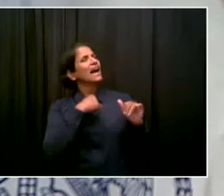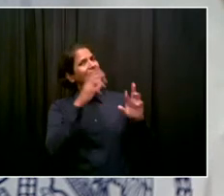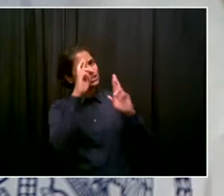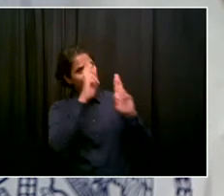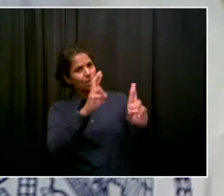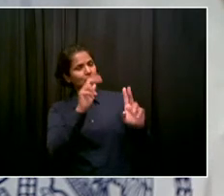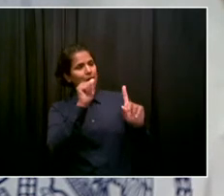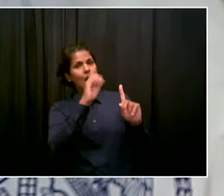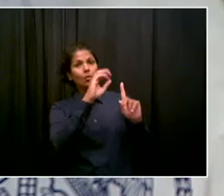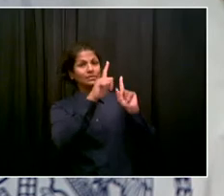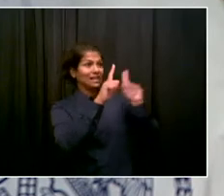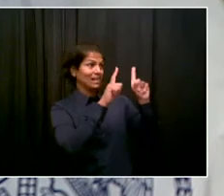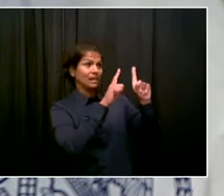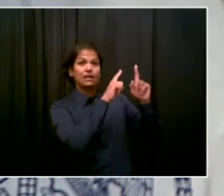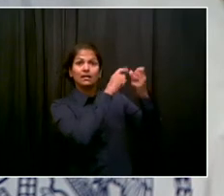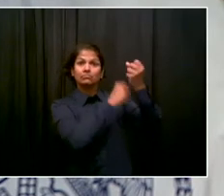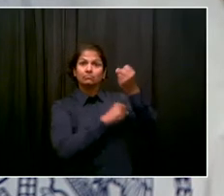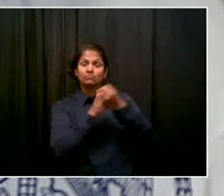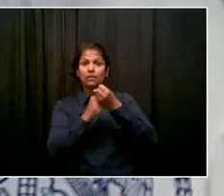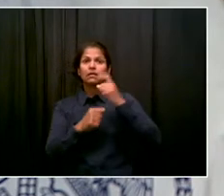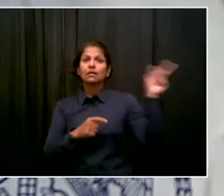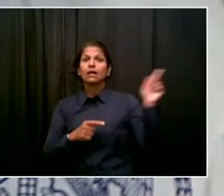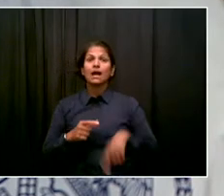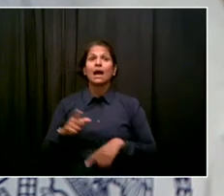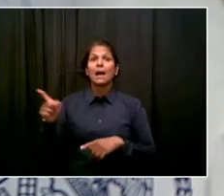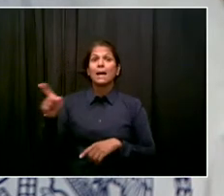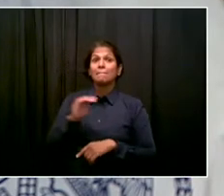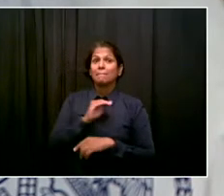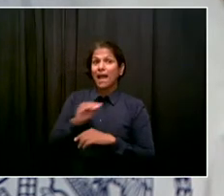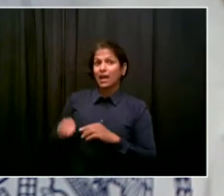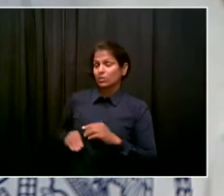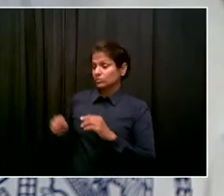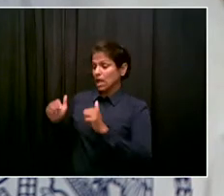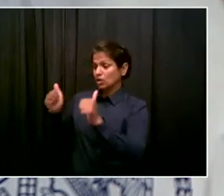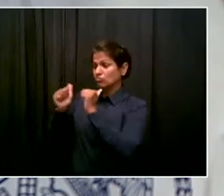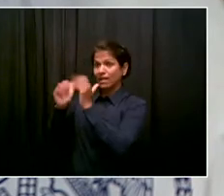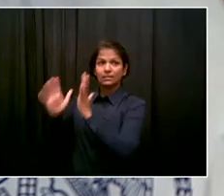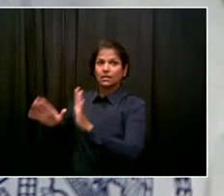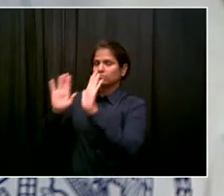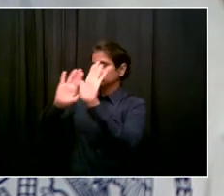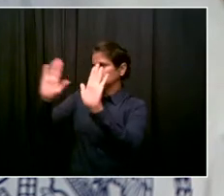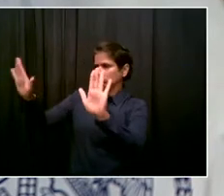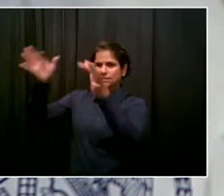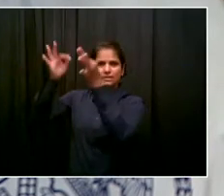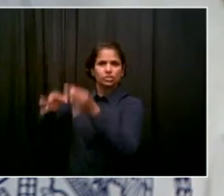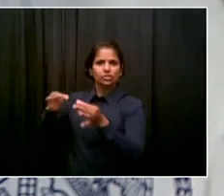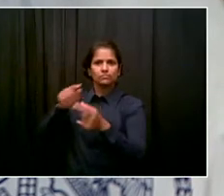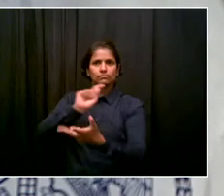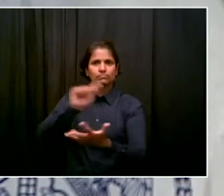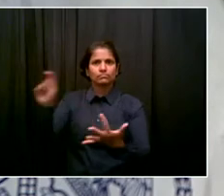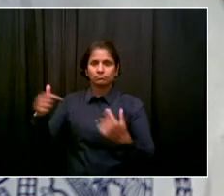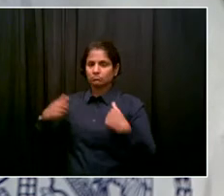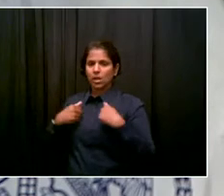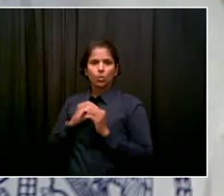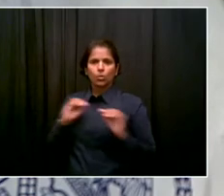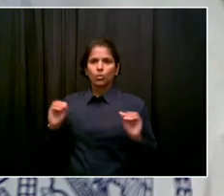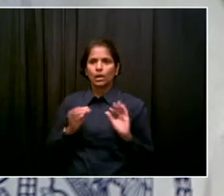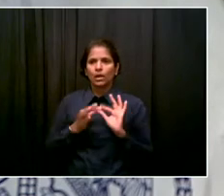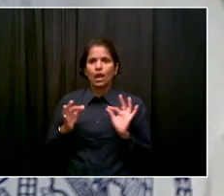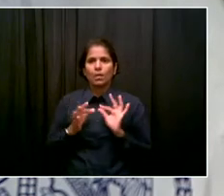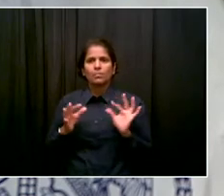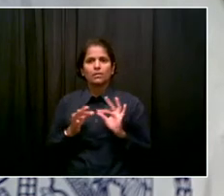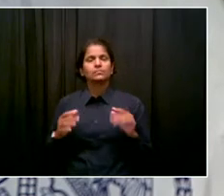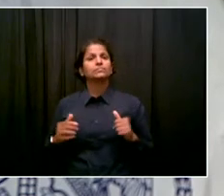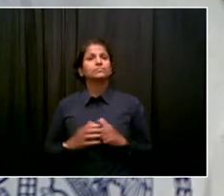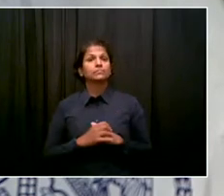parts to this race. So it's just too early to tell what's going on here. On the concert, it's going to be amazing. I can